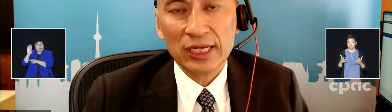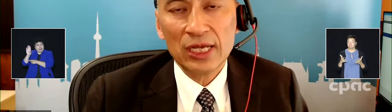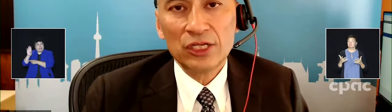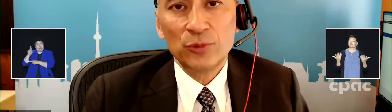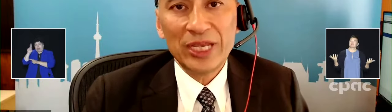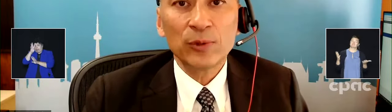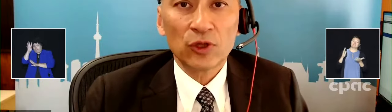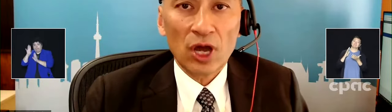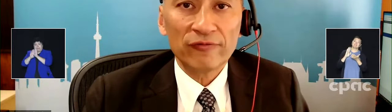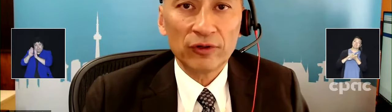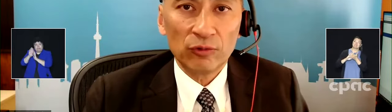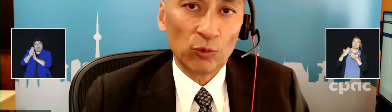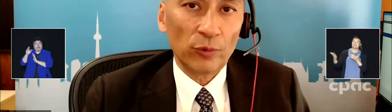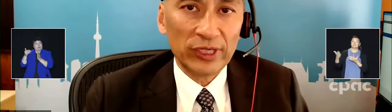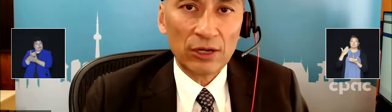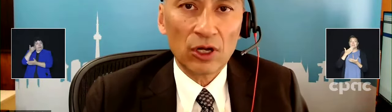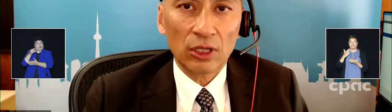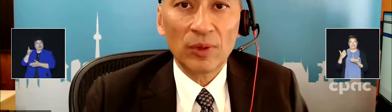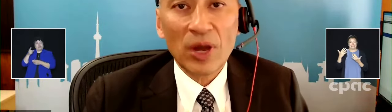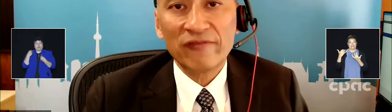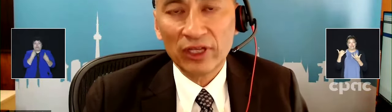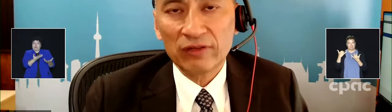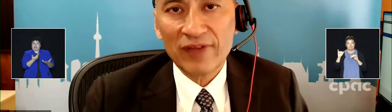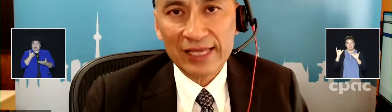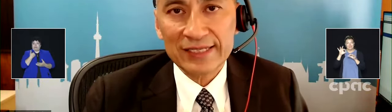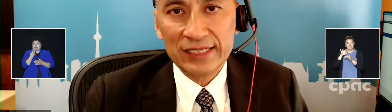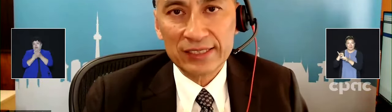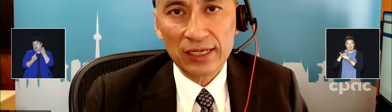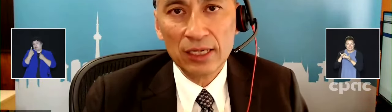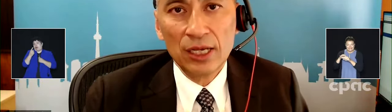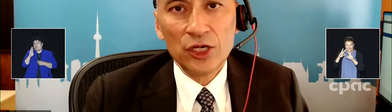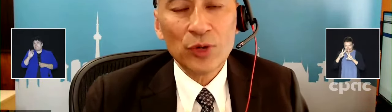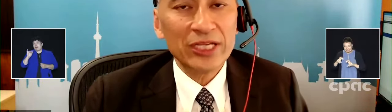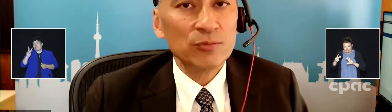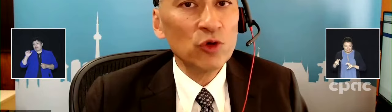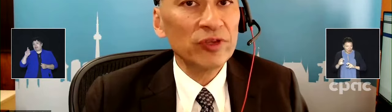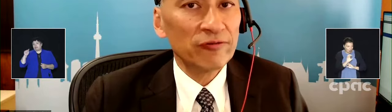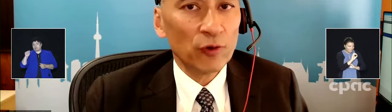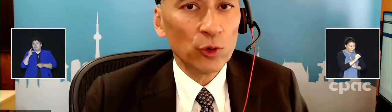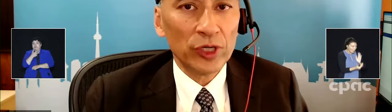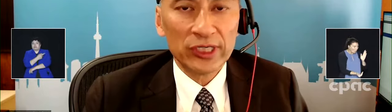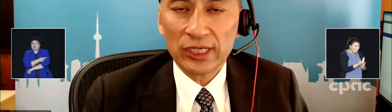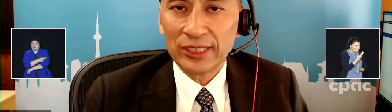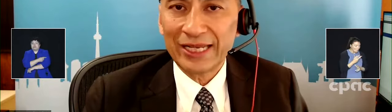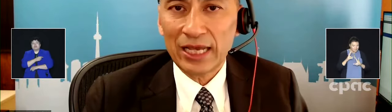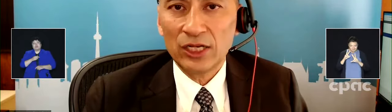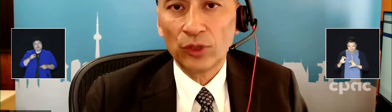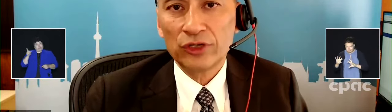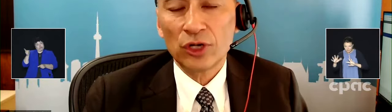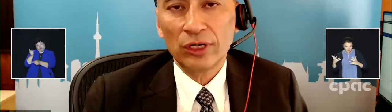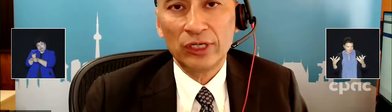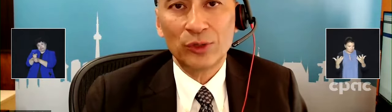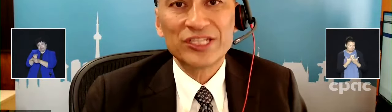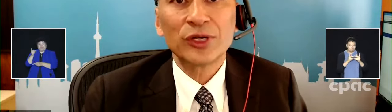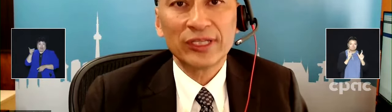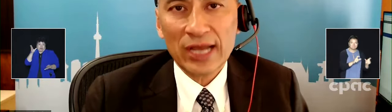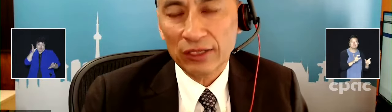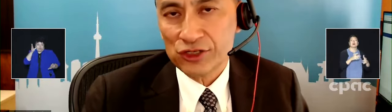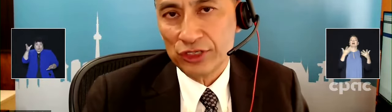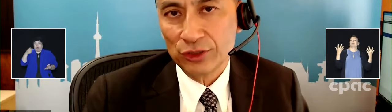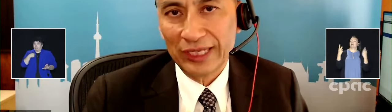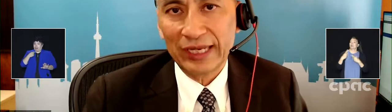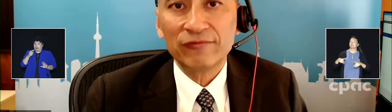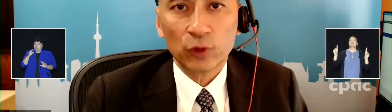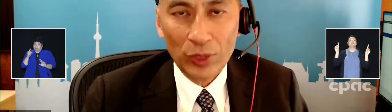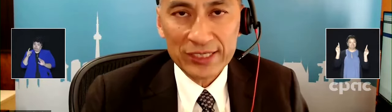otherwise to be able to offer what we now call the bivalent vaccines. You're right. Moving forward, and I don't want to draw, you a strict